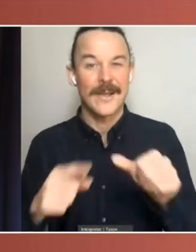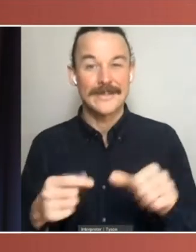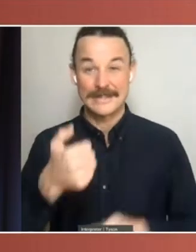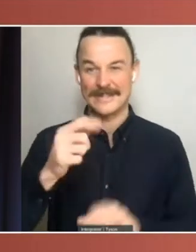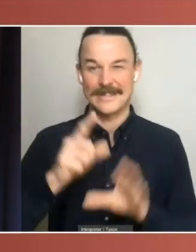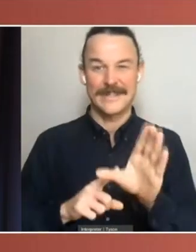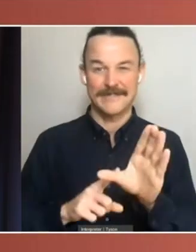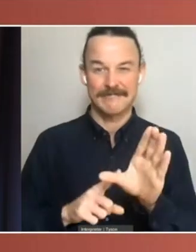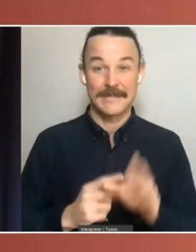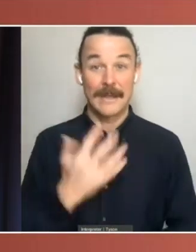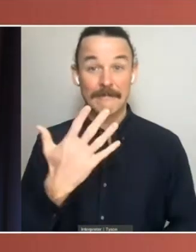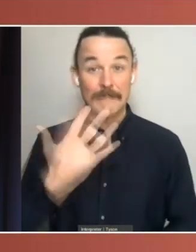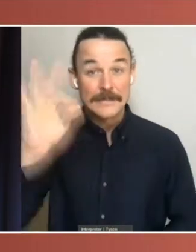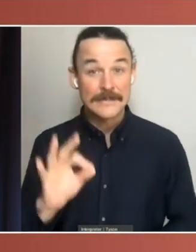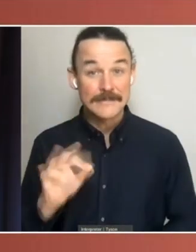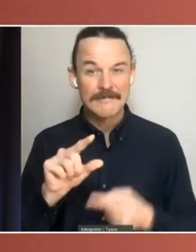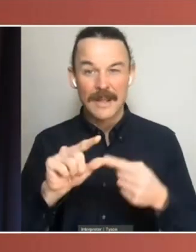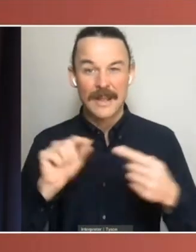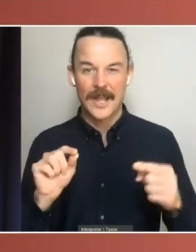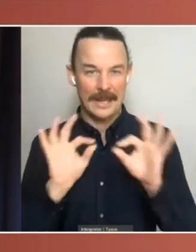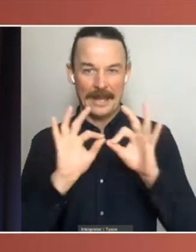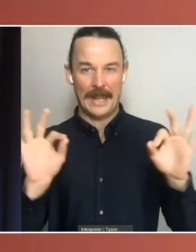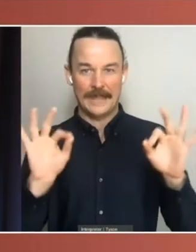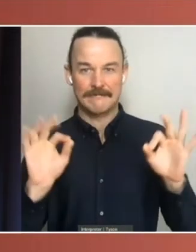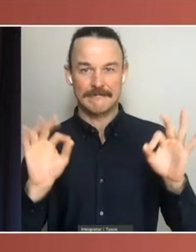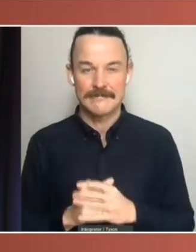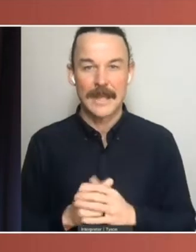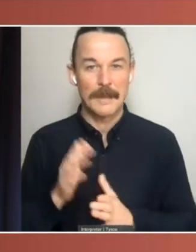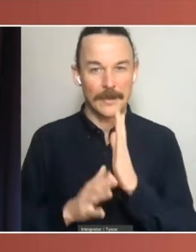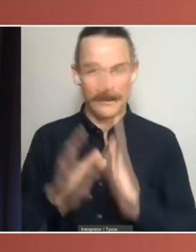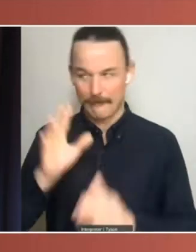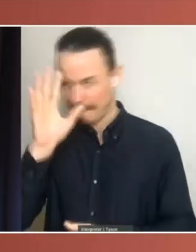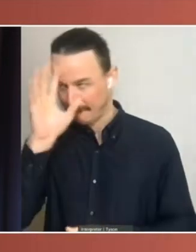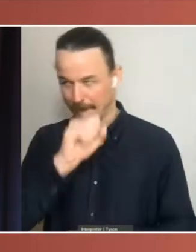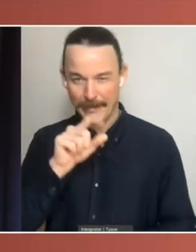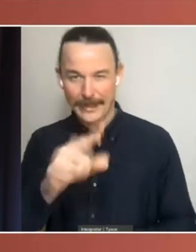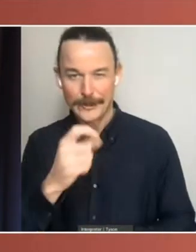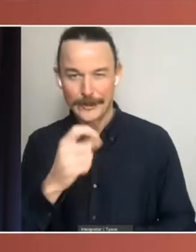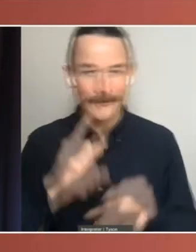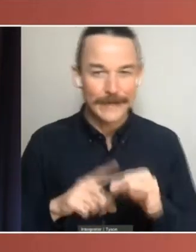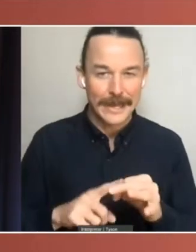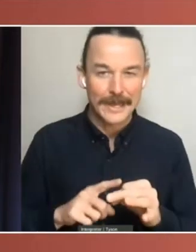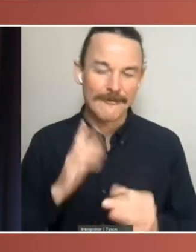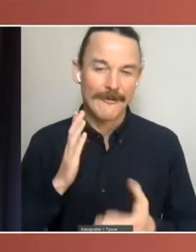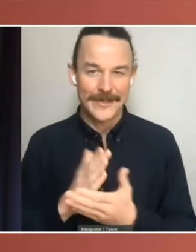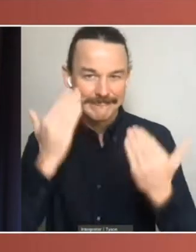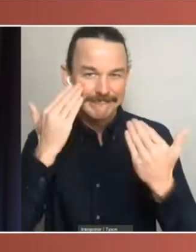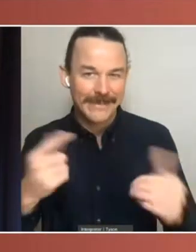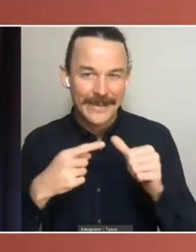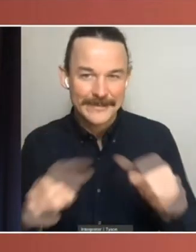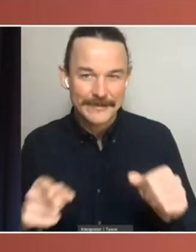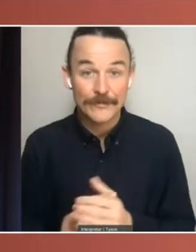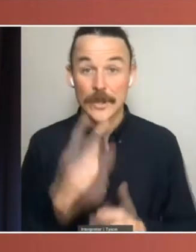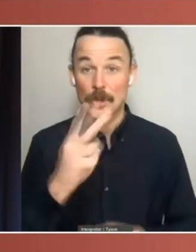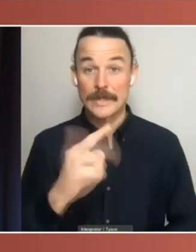% selected none of the above, presumably suspecting a trick question. 27% chose until the next